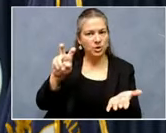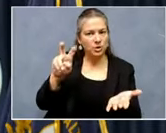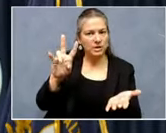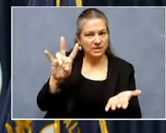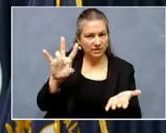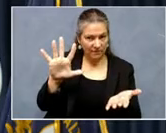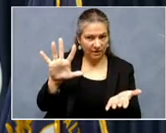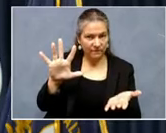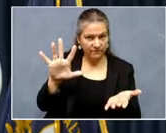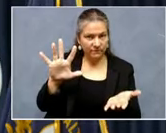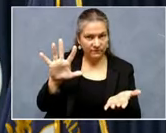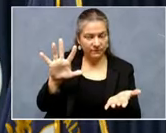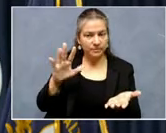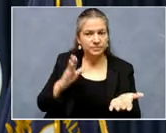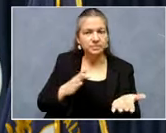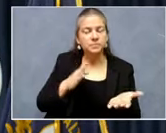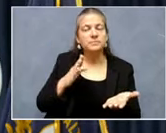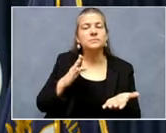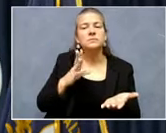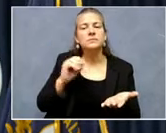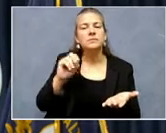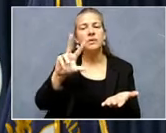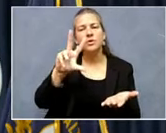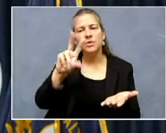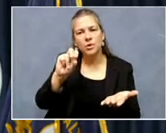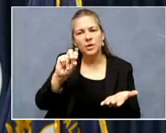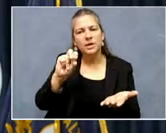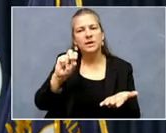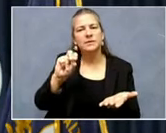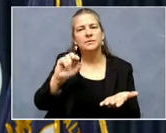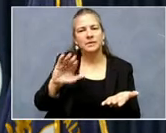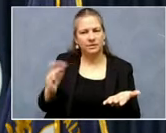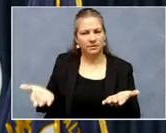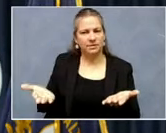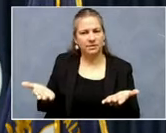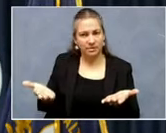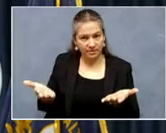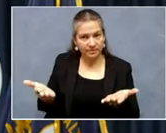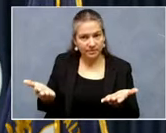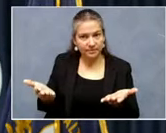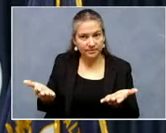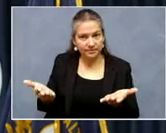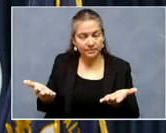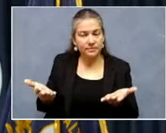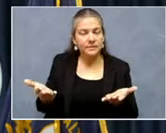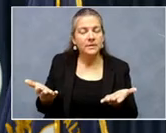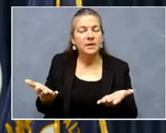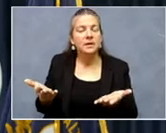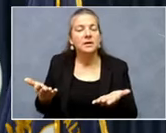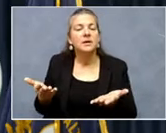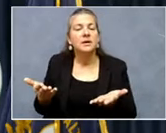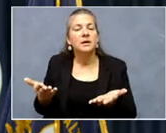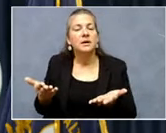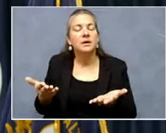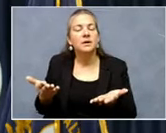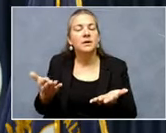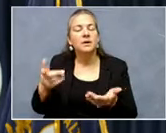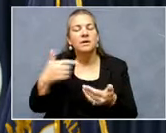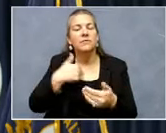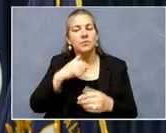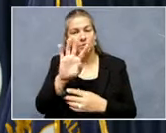unfortunately, 30 new deaths. Remember, deaths follow cases, and they included four